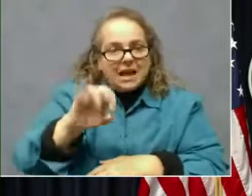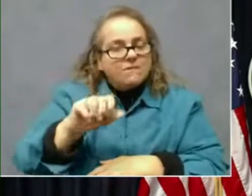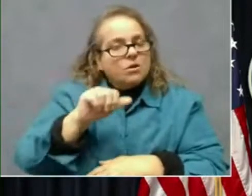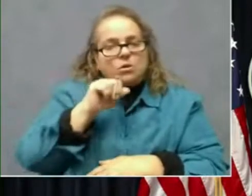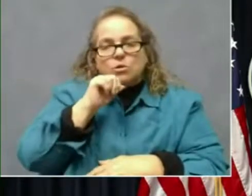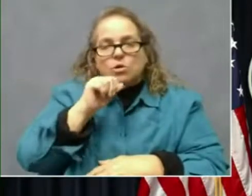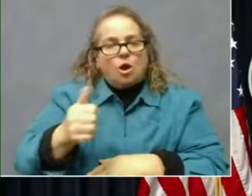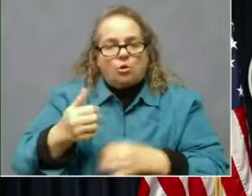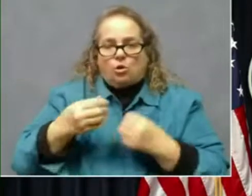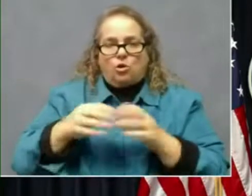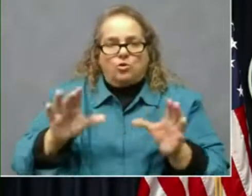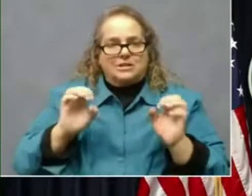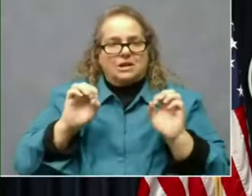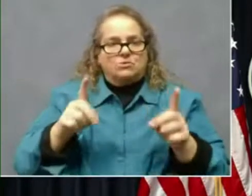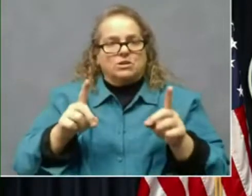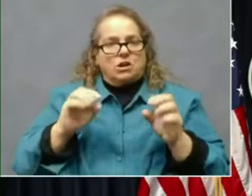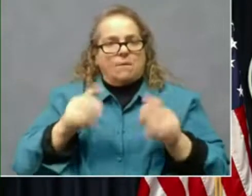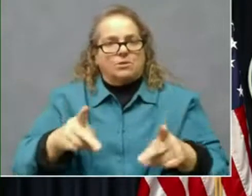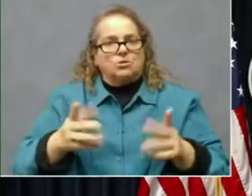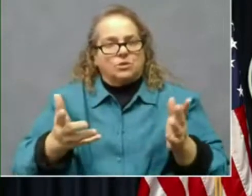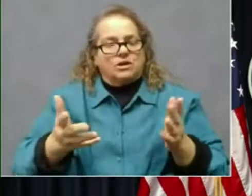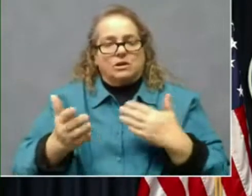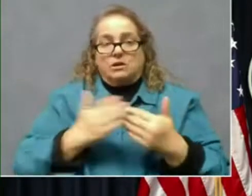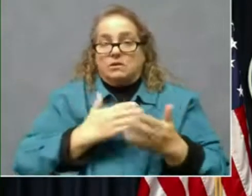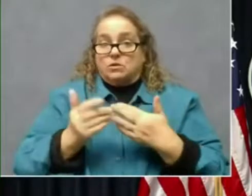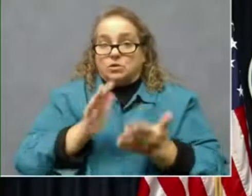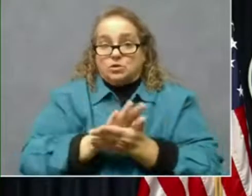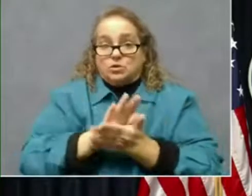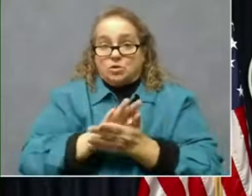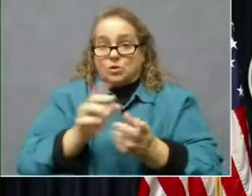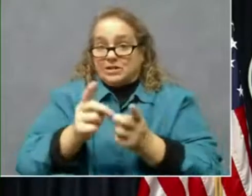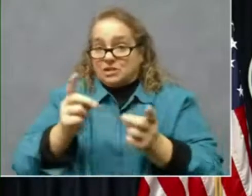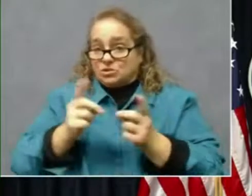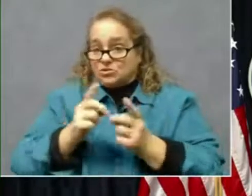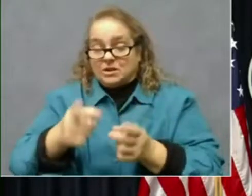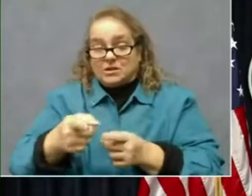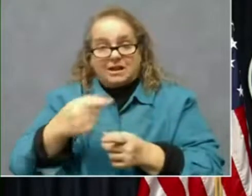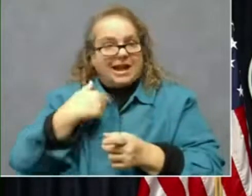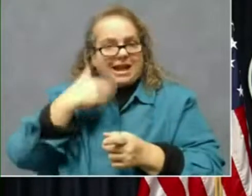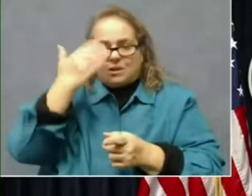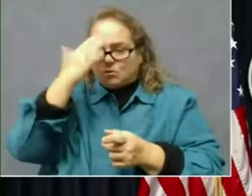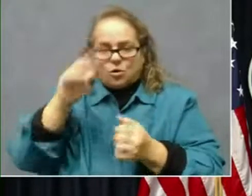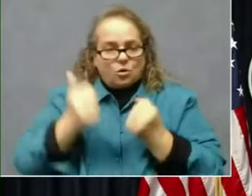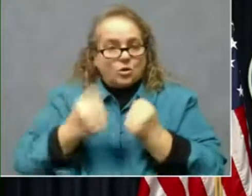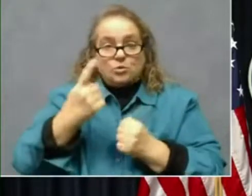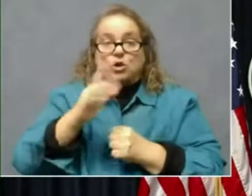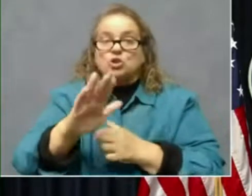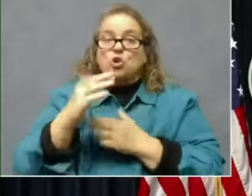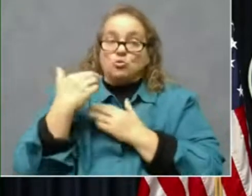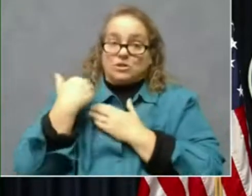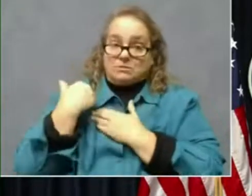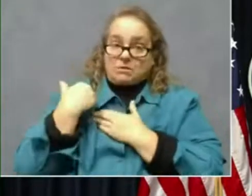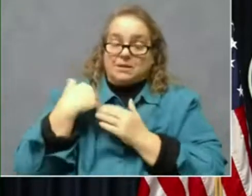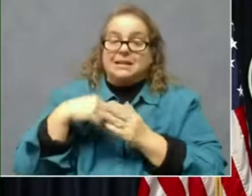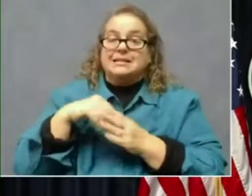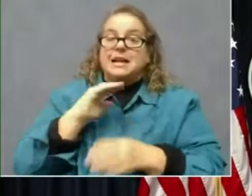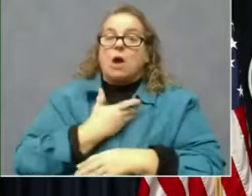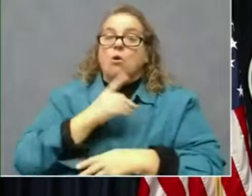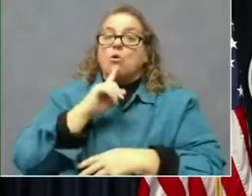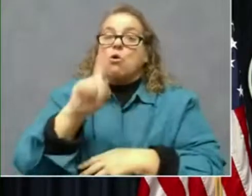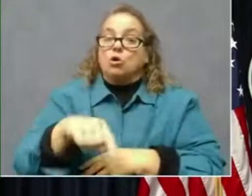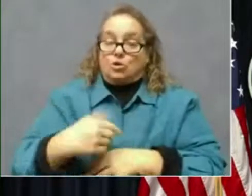opportunities. Whatever school district this is, and I don't know it, it's your responsibility. It's in the order. We expect you to live up to it.